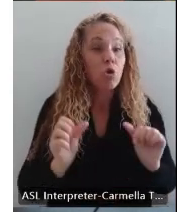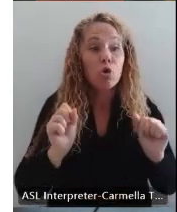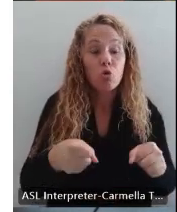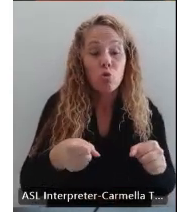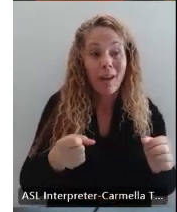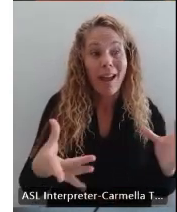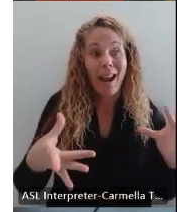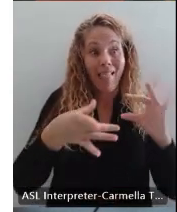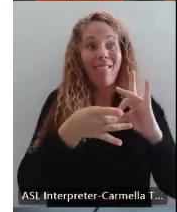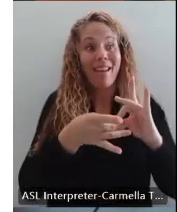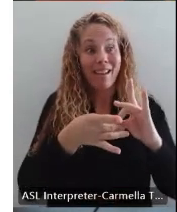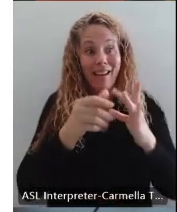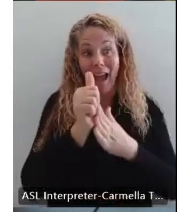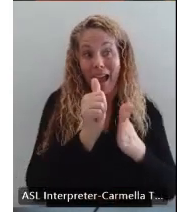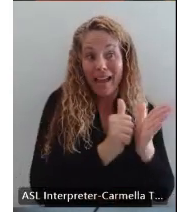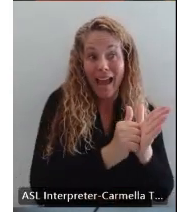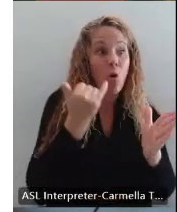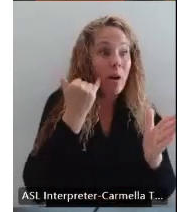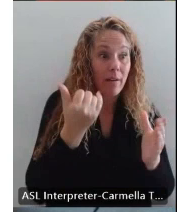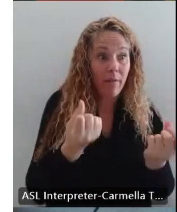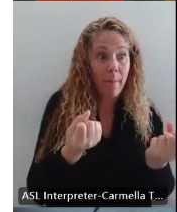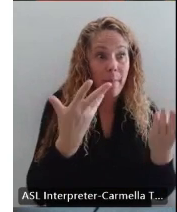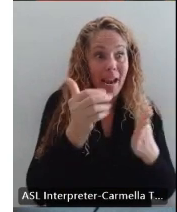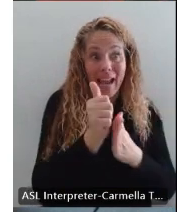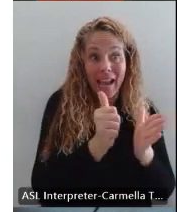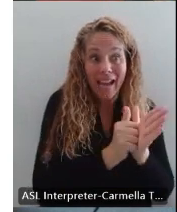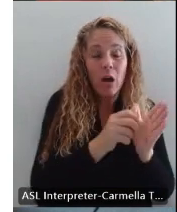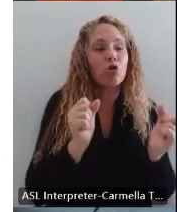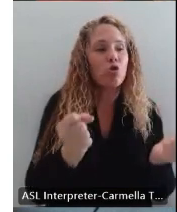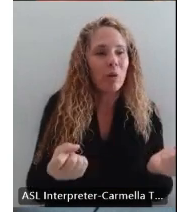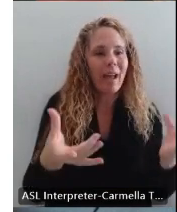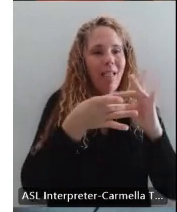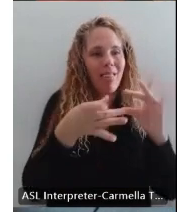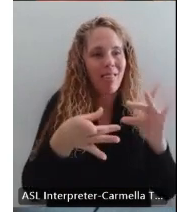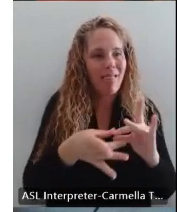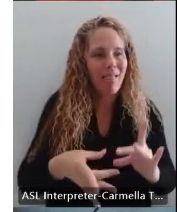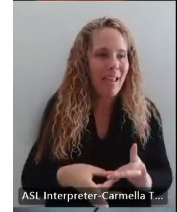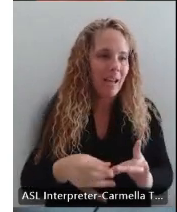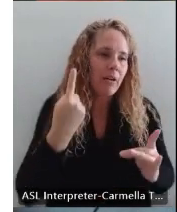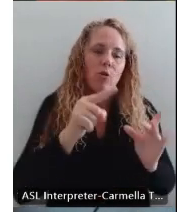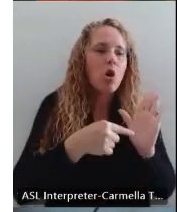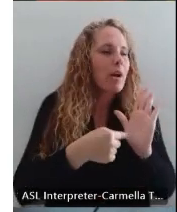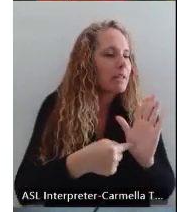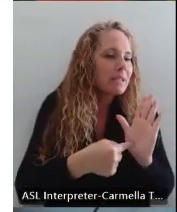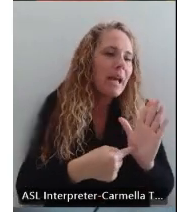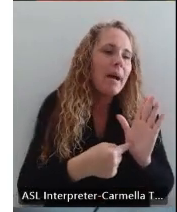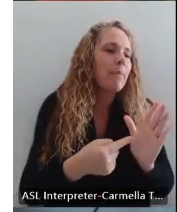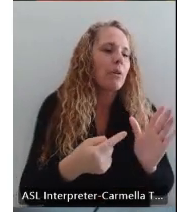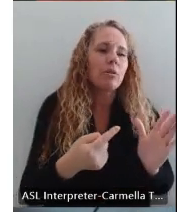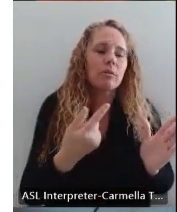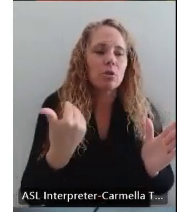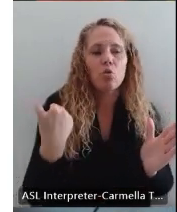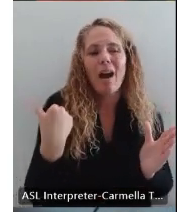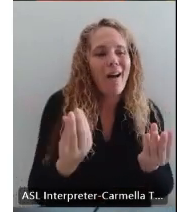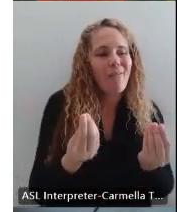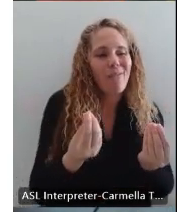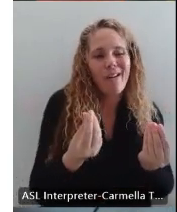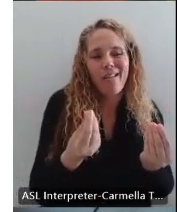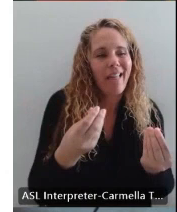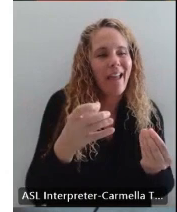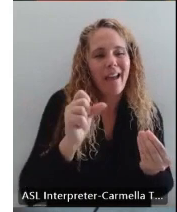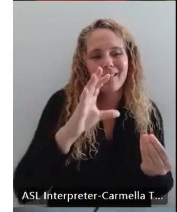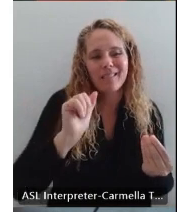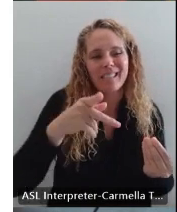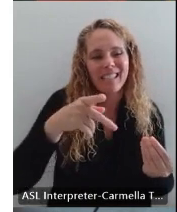link accounts if you have more than one account for your property. Let's say you have a landscape meter